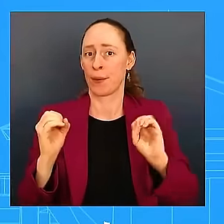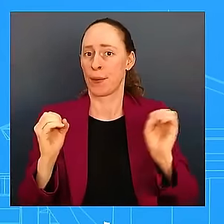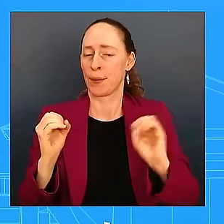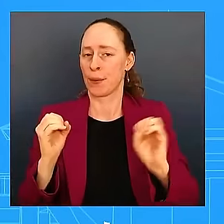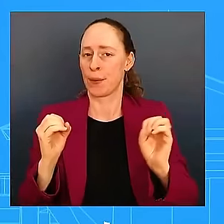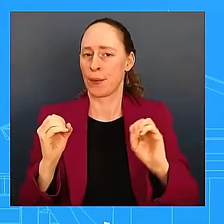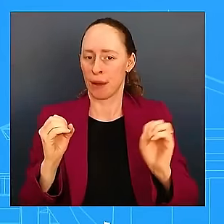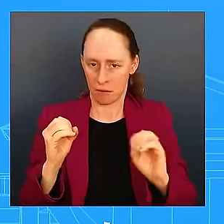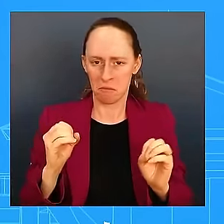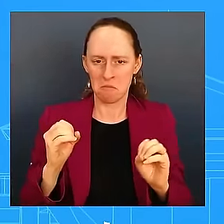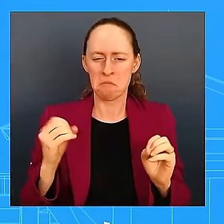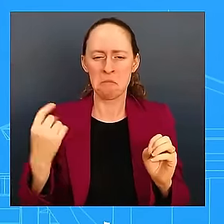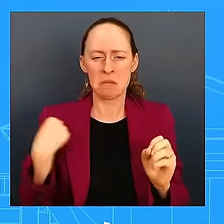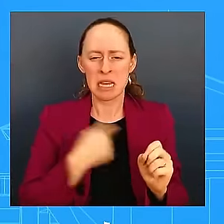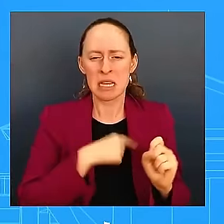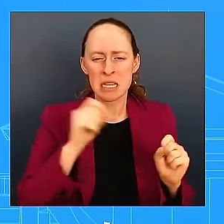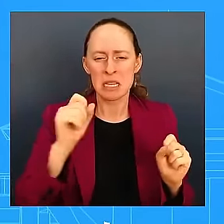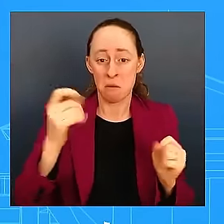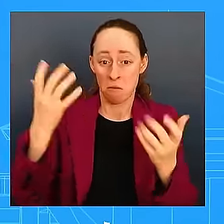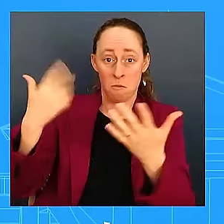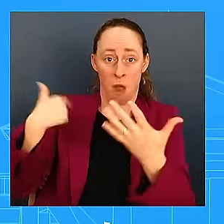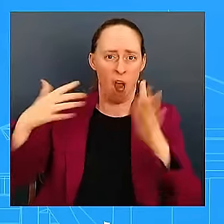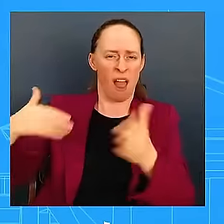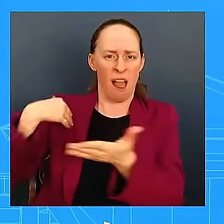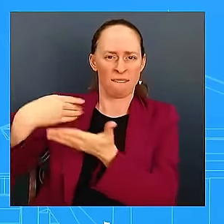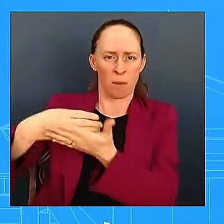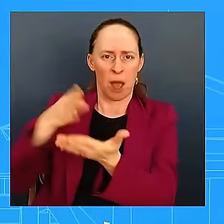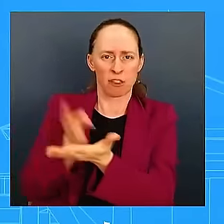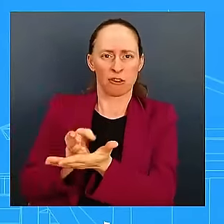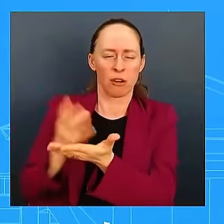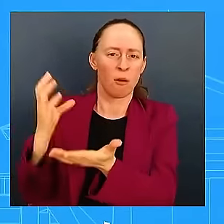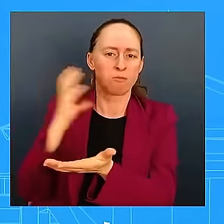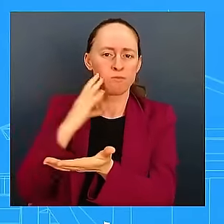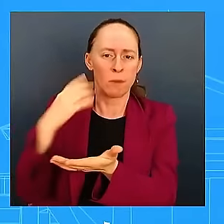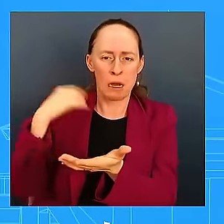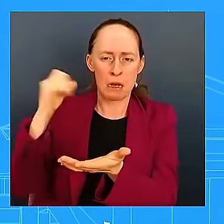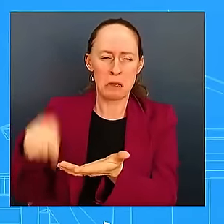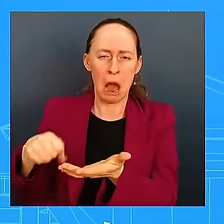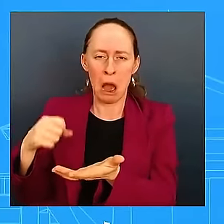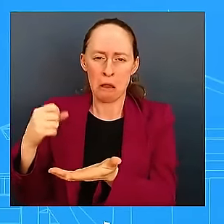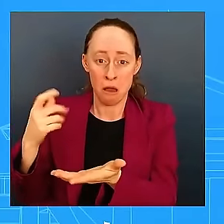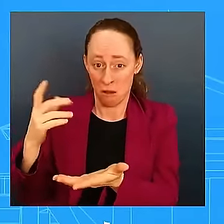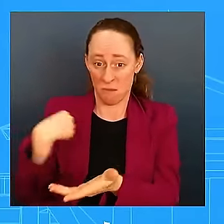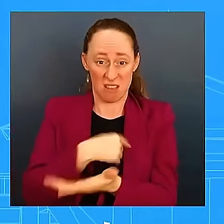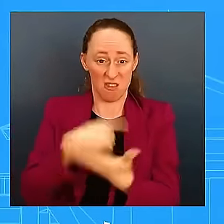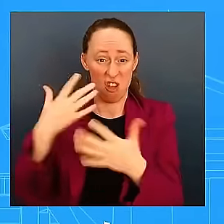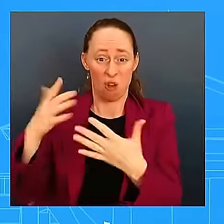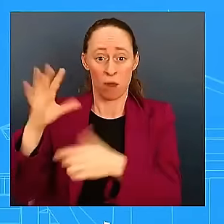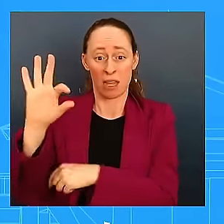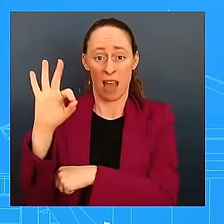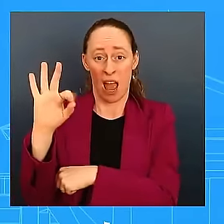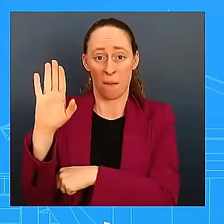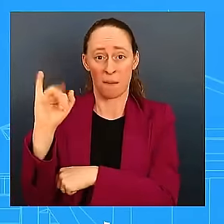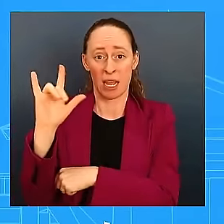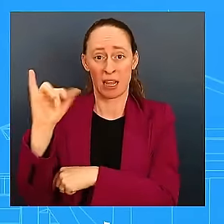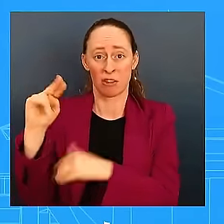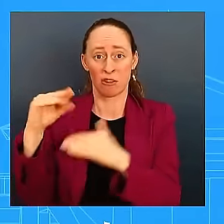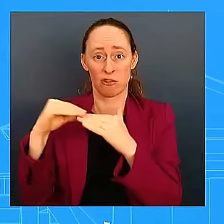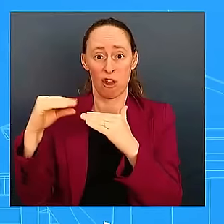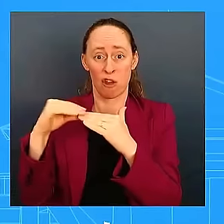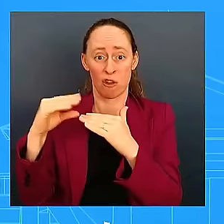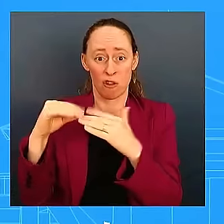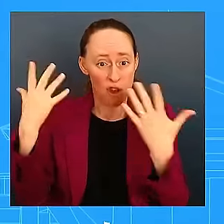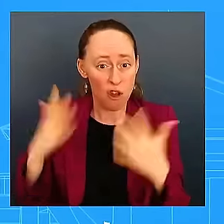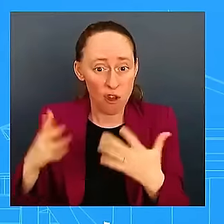already, through INF, $9 billion, close to $9 billion in projects that we have put on hold that we can't reimburse communities